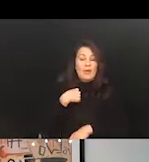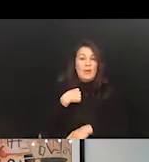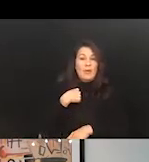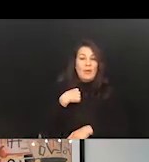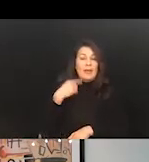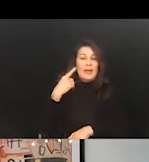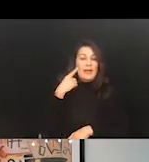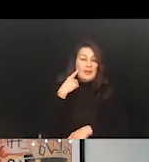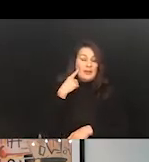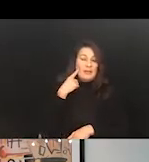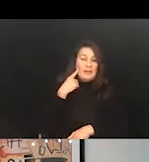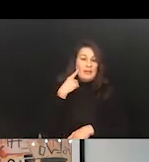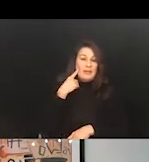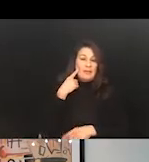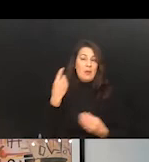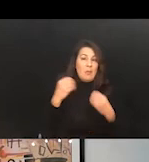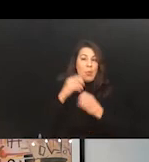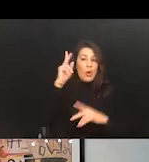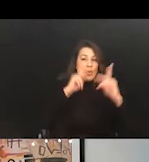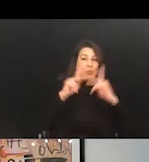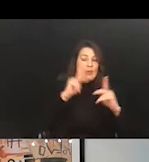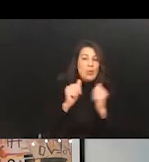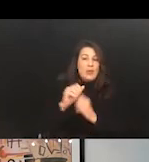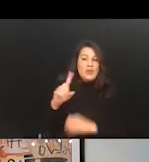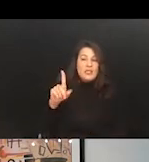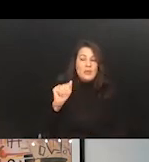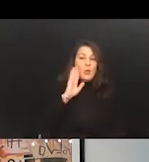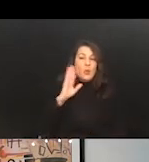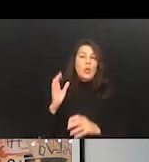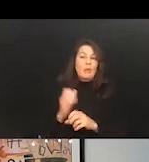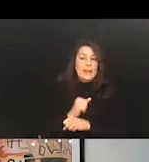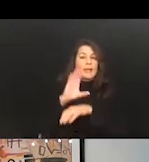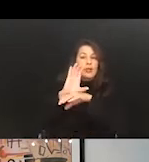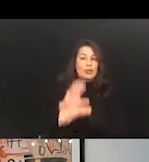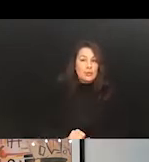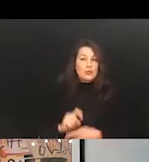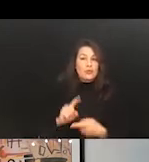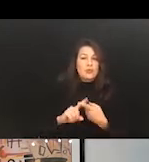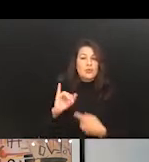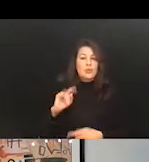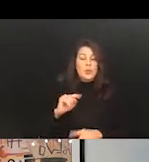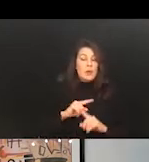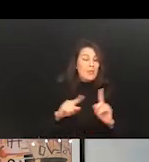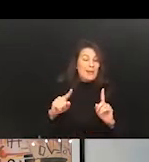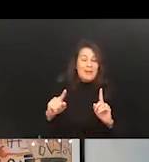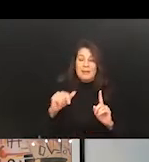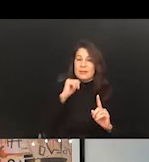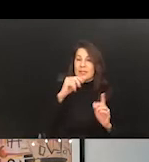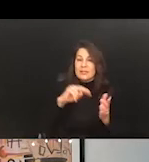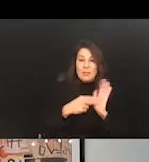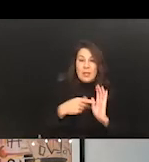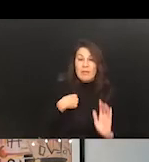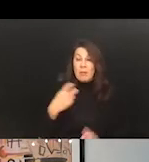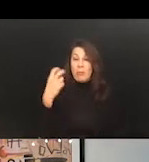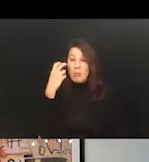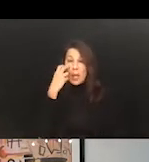actually more people with disabilities will be getting more used to doing, but that still doesn't mean that if I'm blind or if I'm